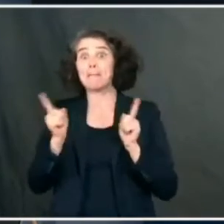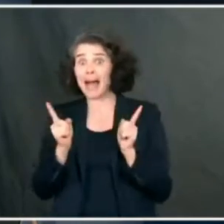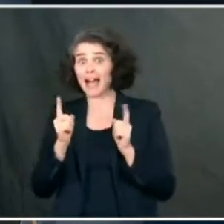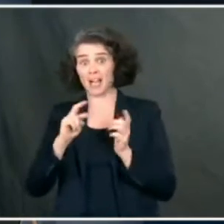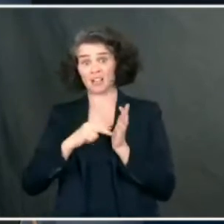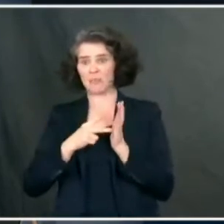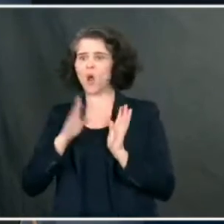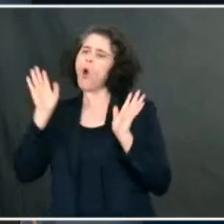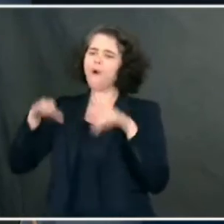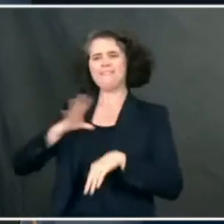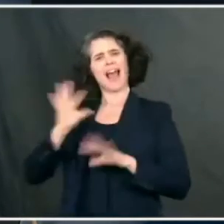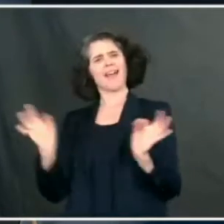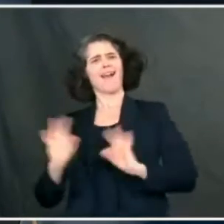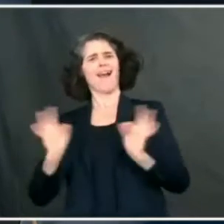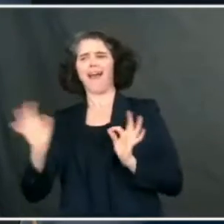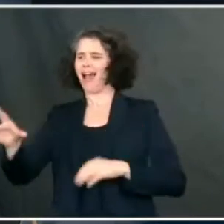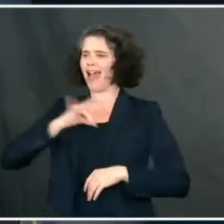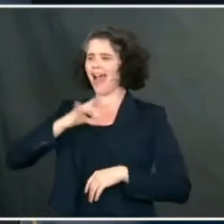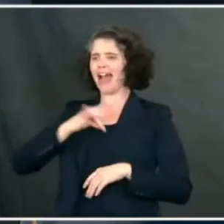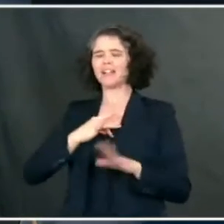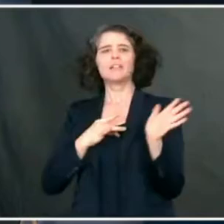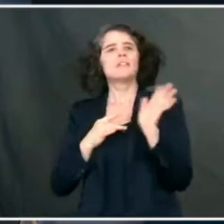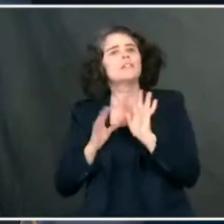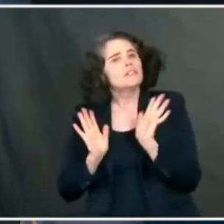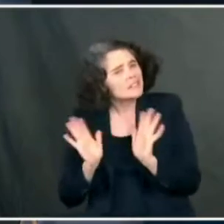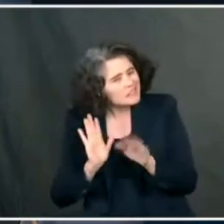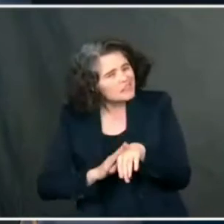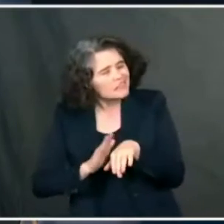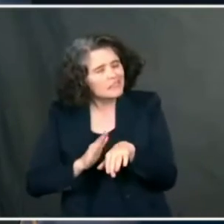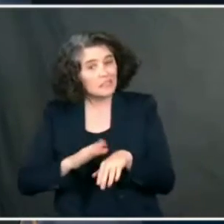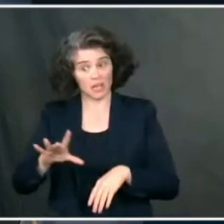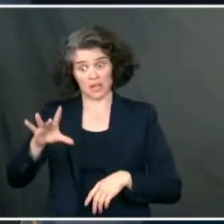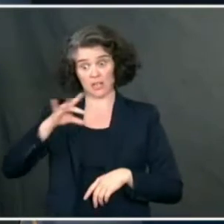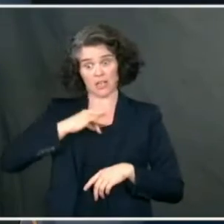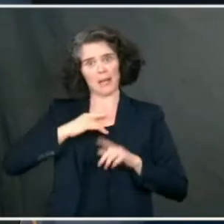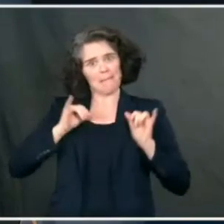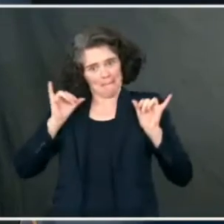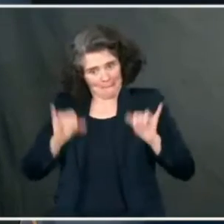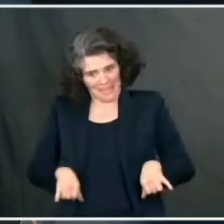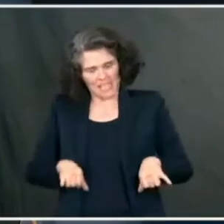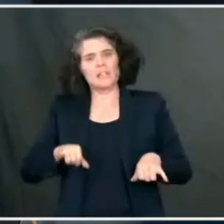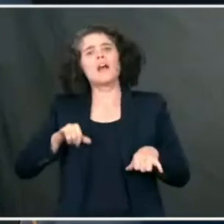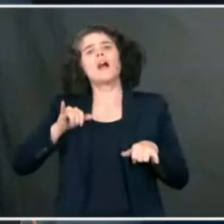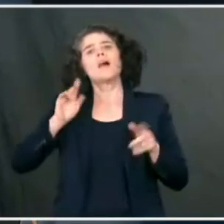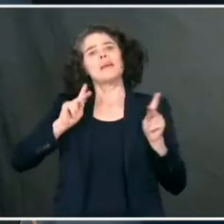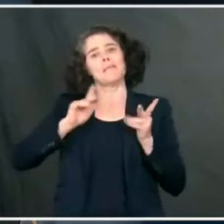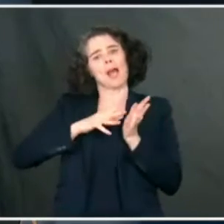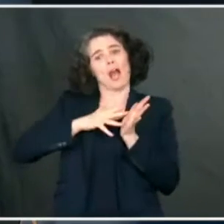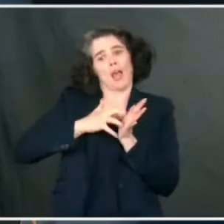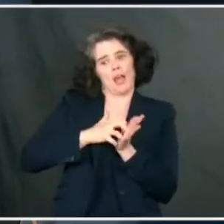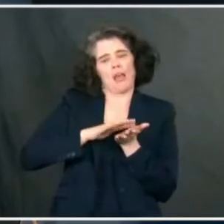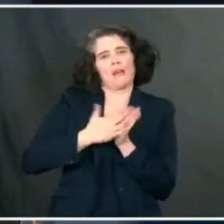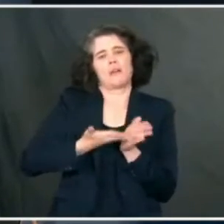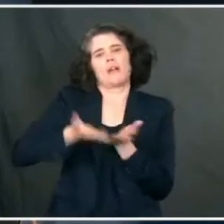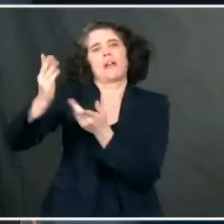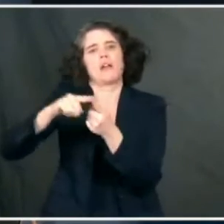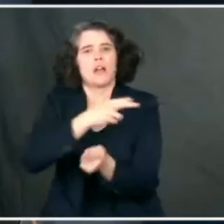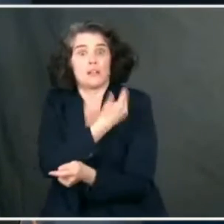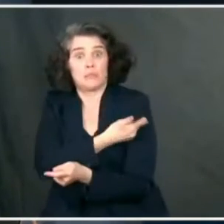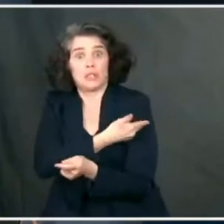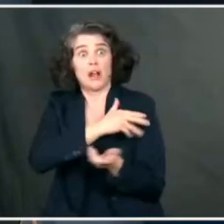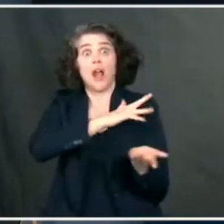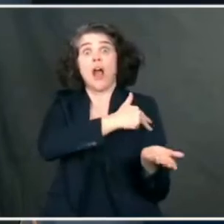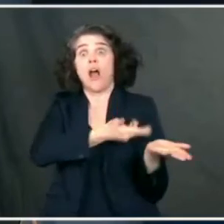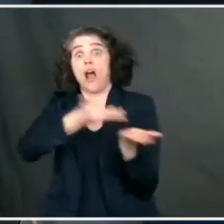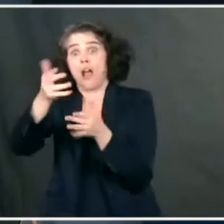you're going to get more cases. When you get more cases, you're going to get more hospitalizations, and when you get more hospitalizations, you're ultimately going to get